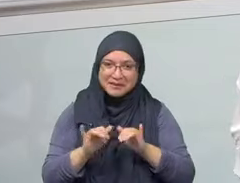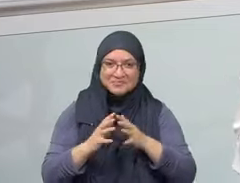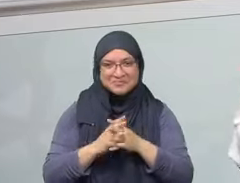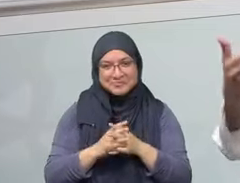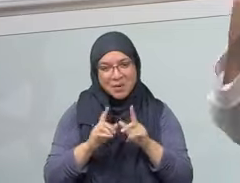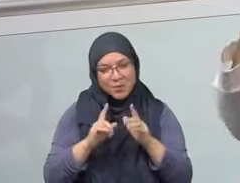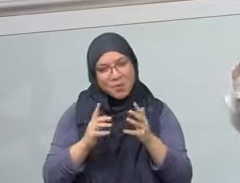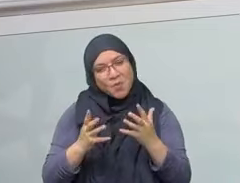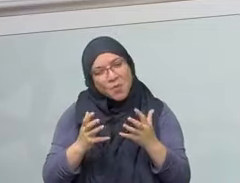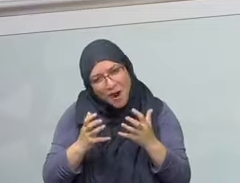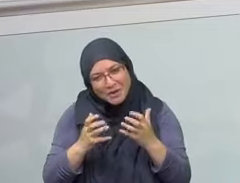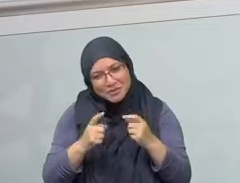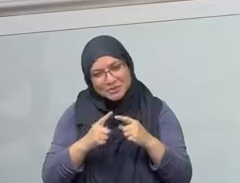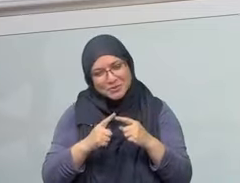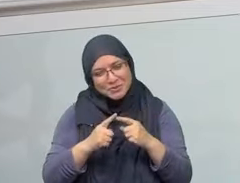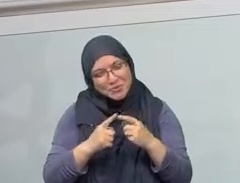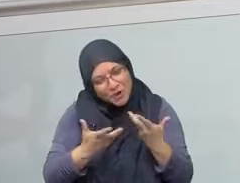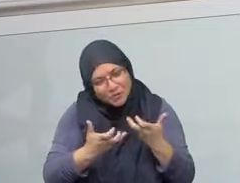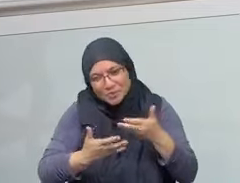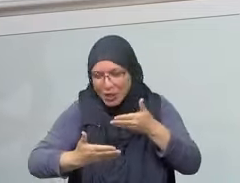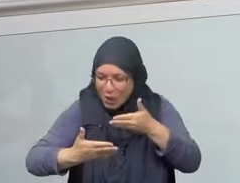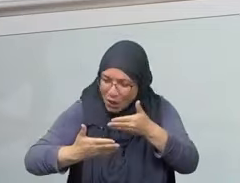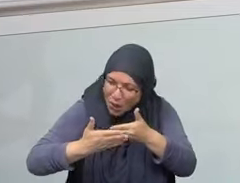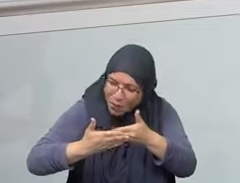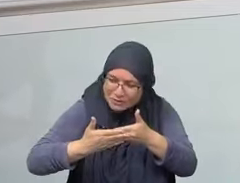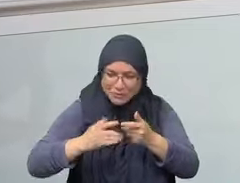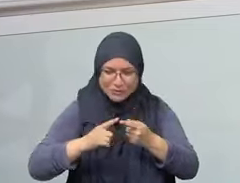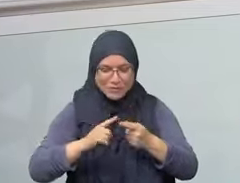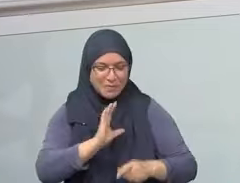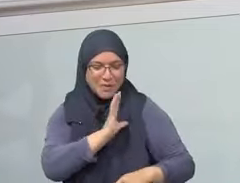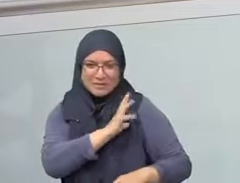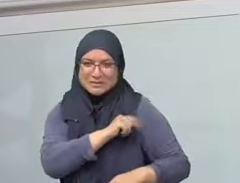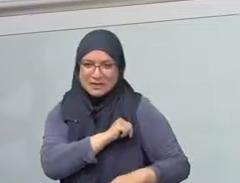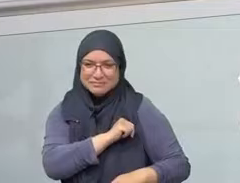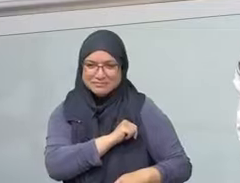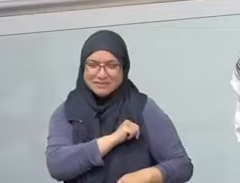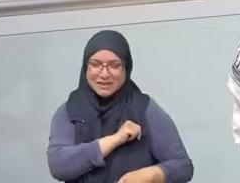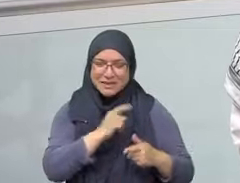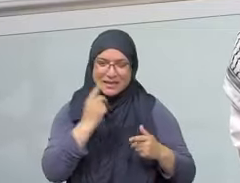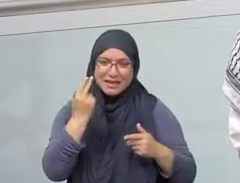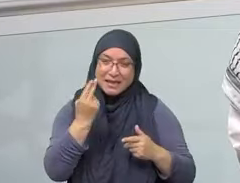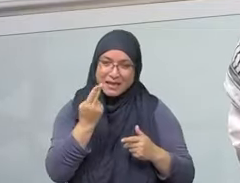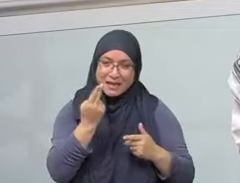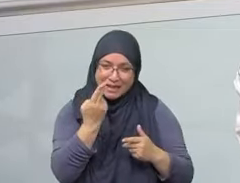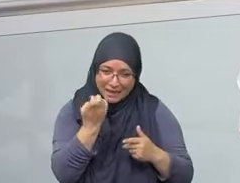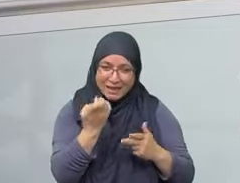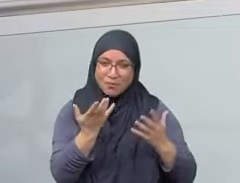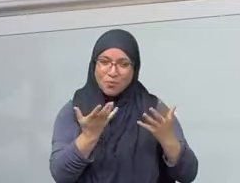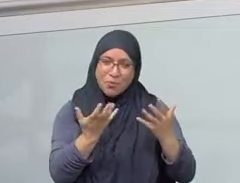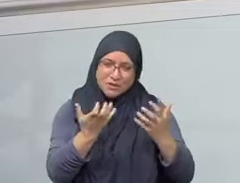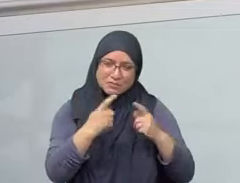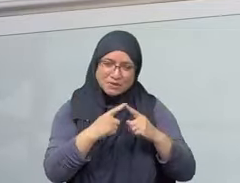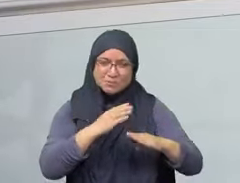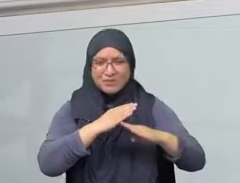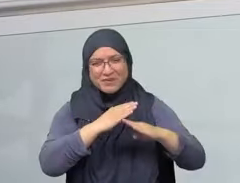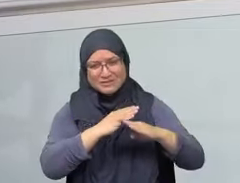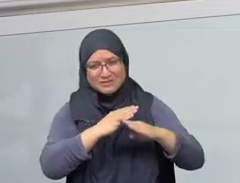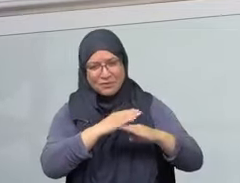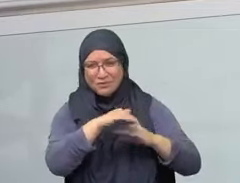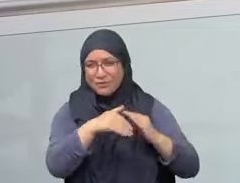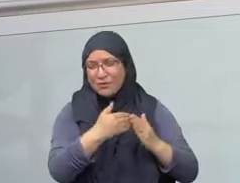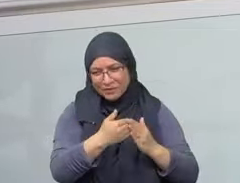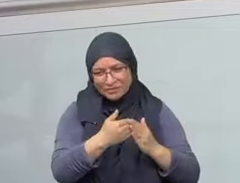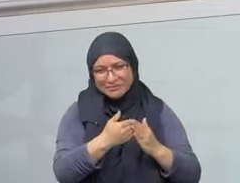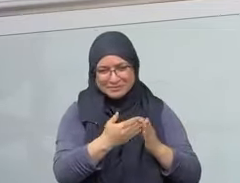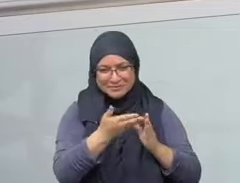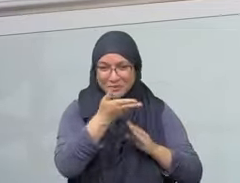And as Muslims, while we pray to Mecca today, and we know that this was the first Qibla of the Muslims, there's a reason why Allah subhanahu